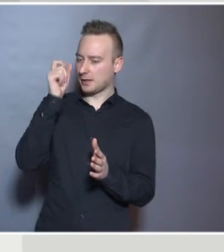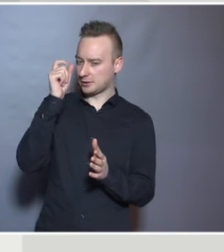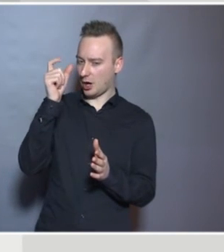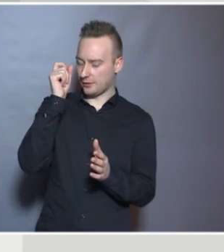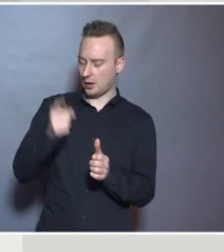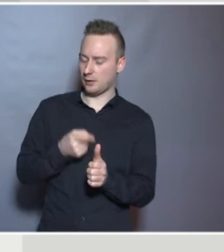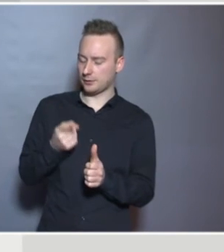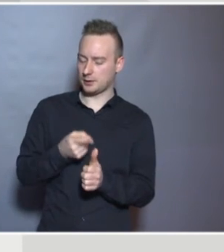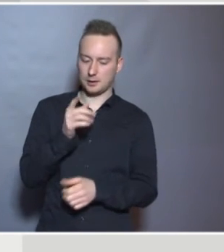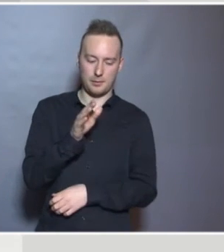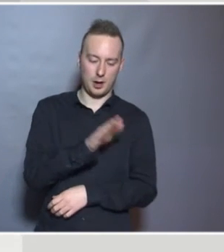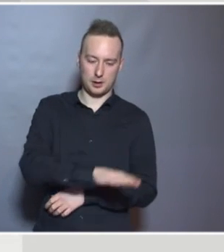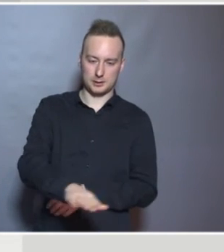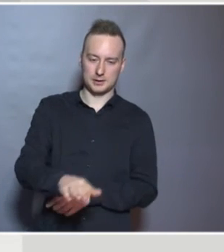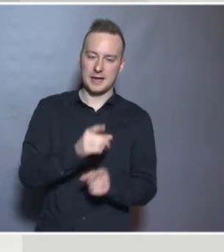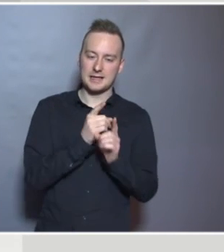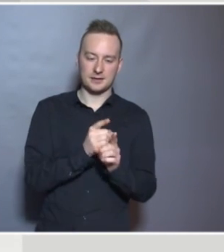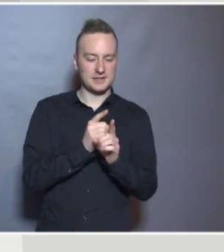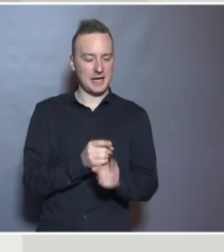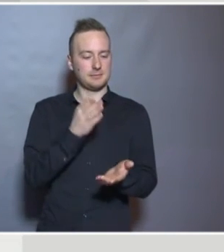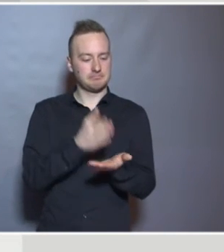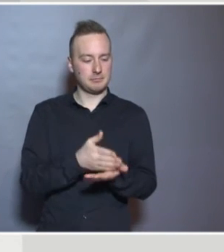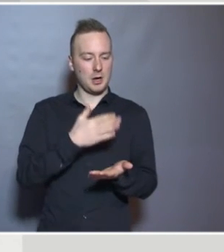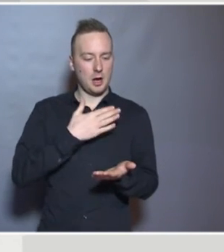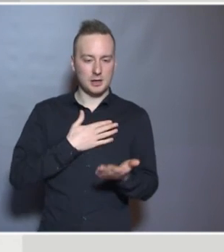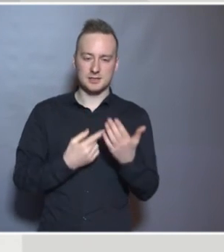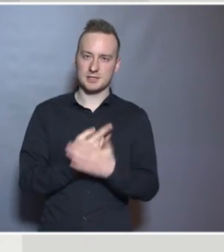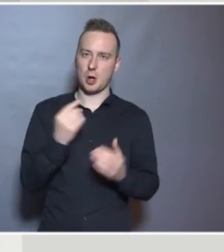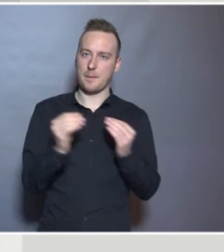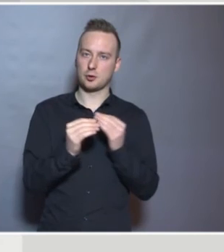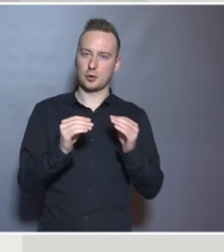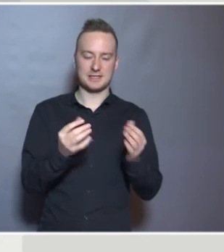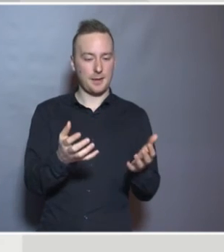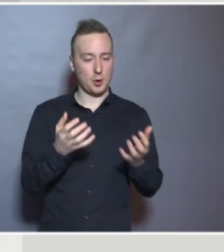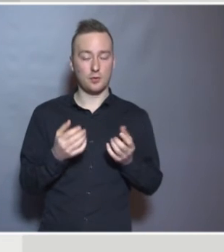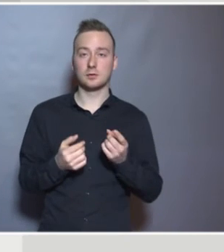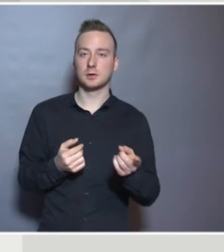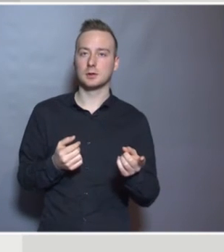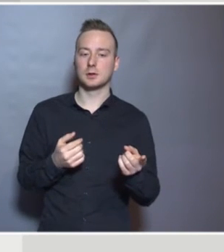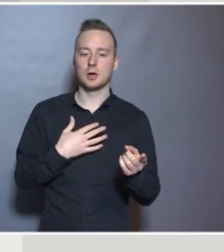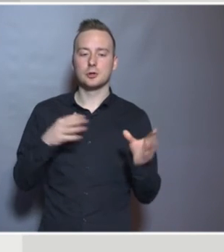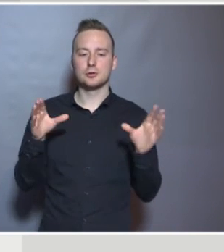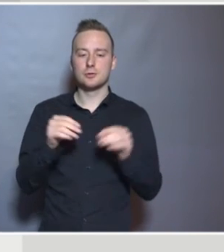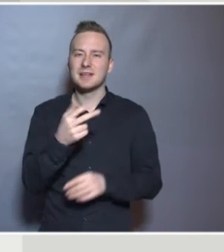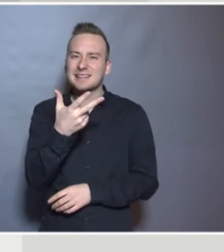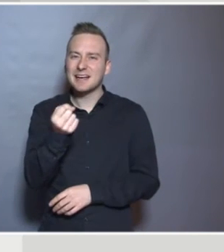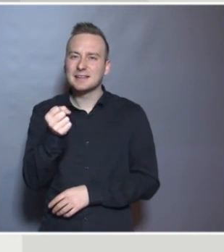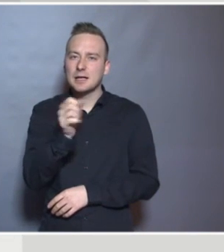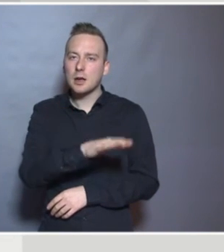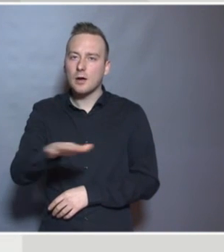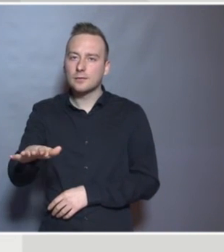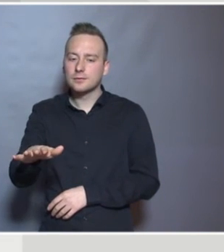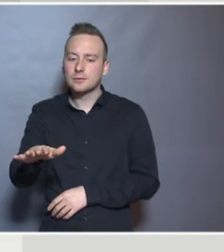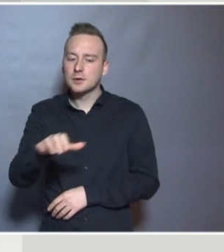many children are identified as having special educational needs, we've got data for 30 countries there. If we look